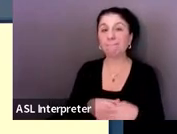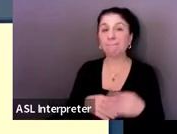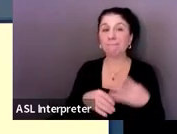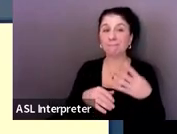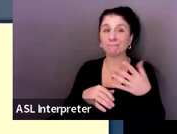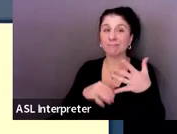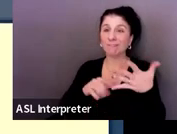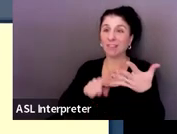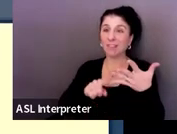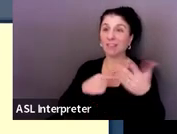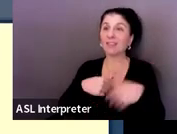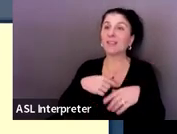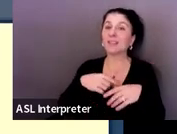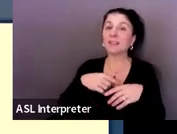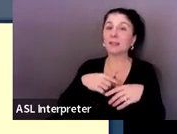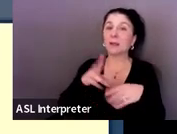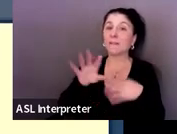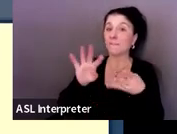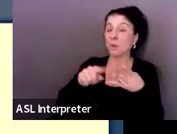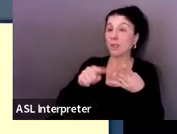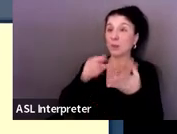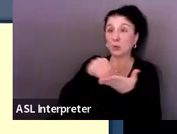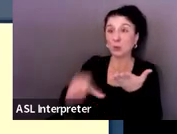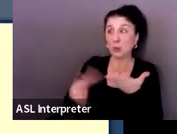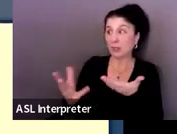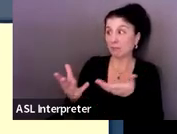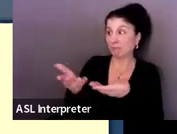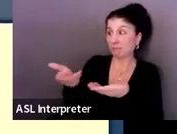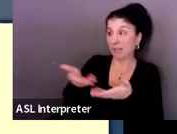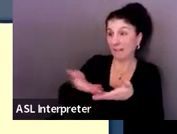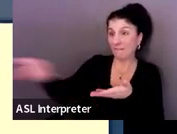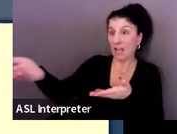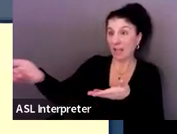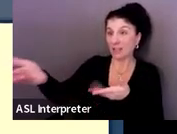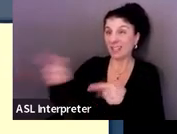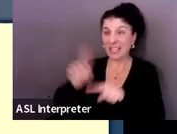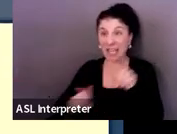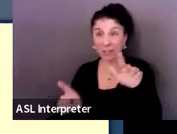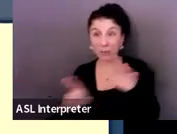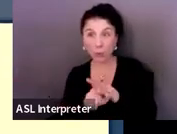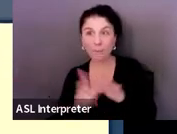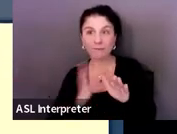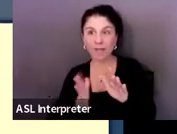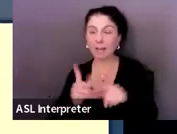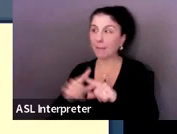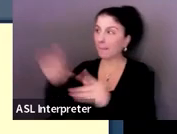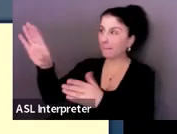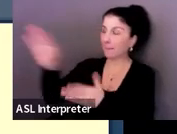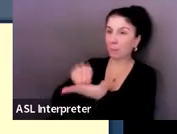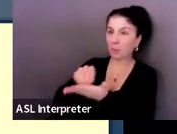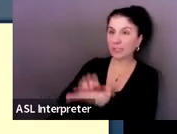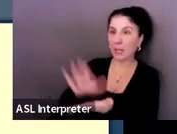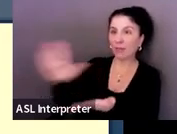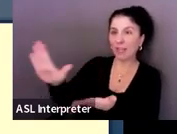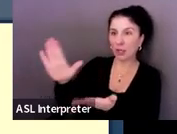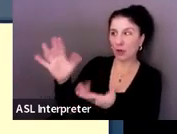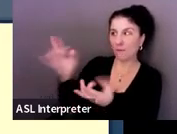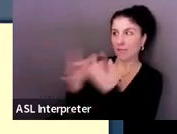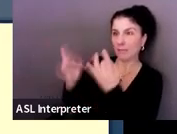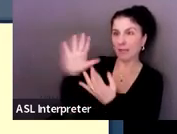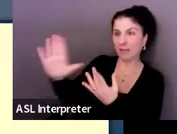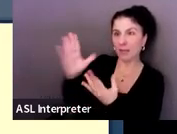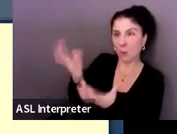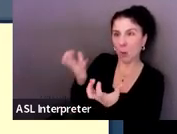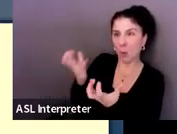invited, and if they can't attend that meeting, really making sure that their input is included, because this is their plan. This is about what they